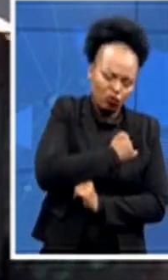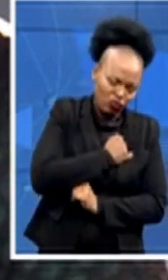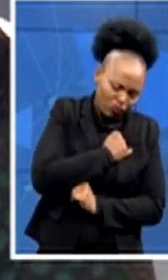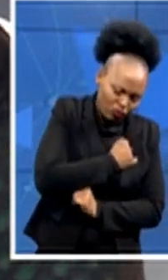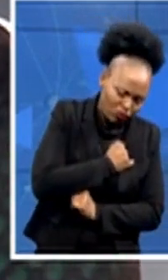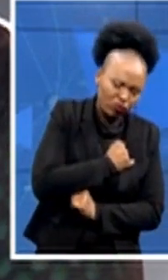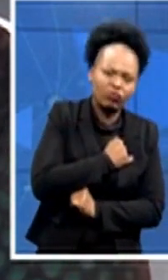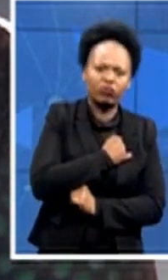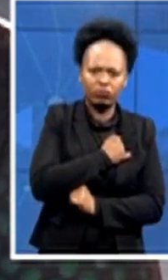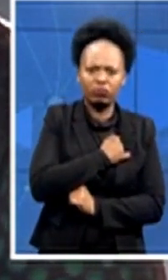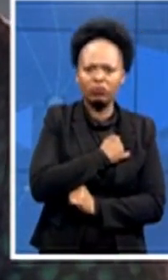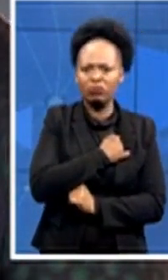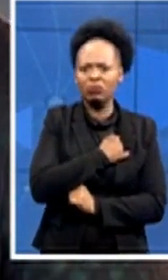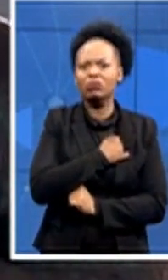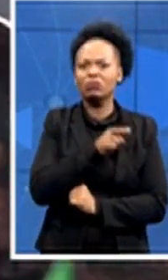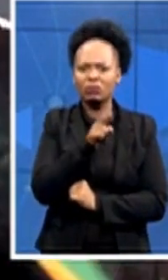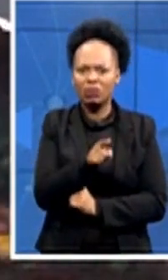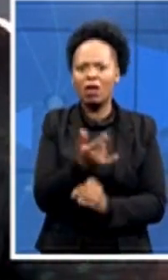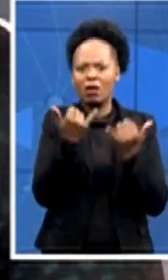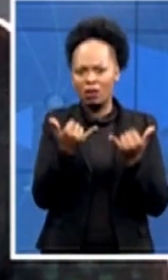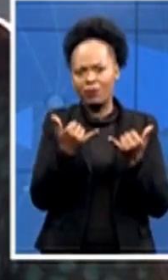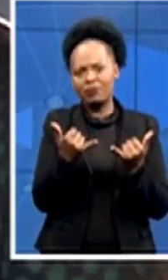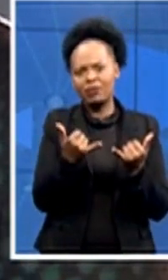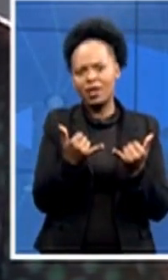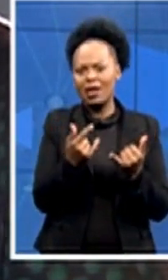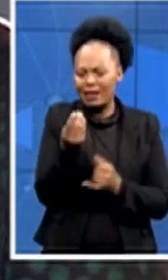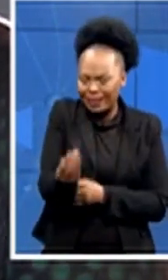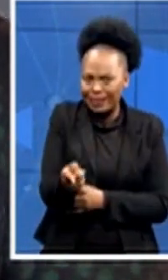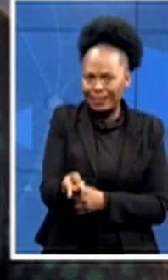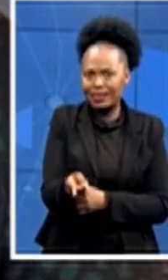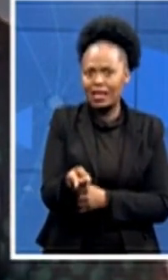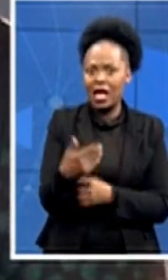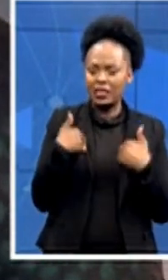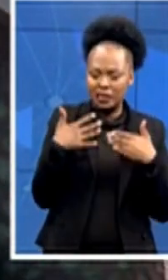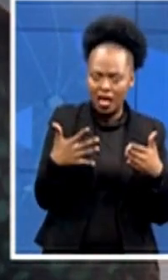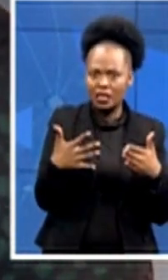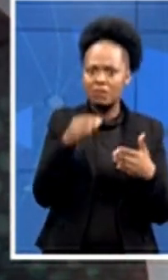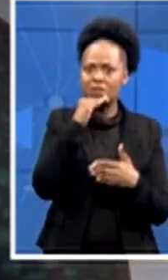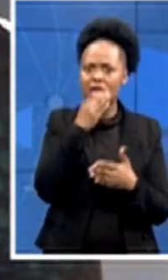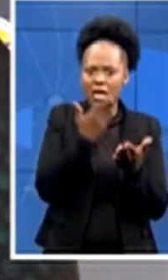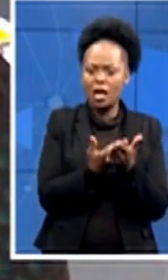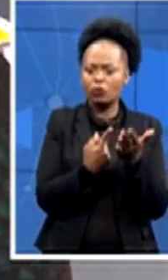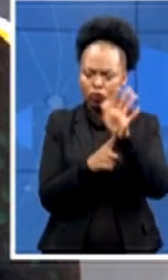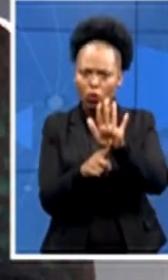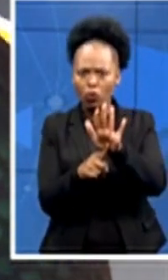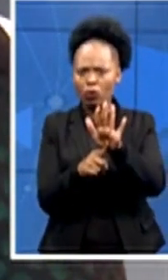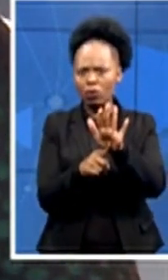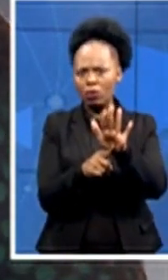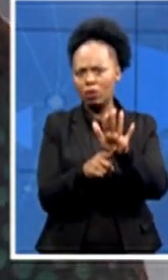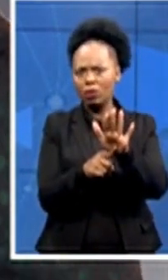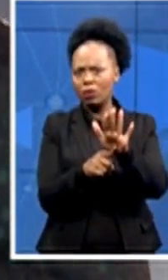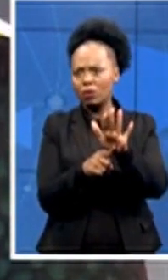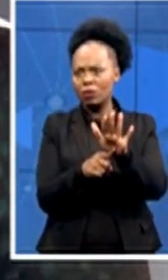What you are the If you to Shabbat You can write your videos